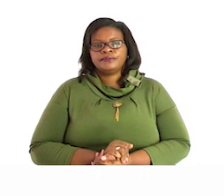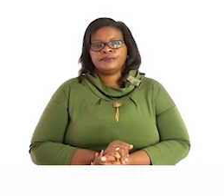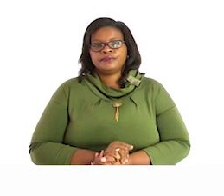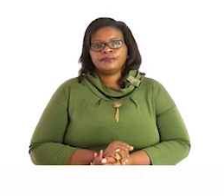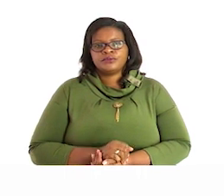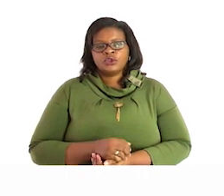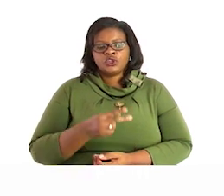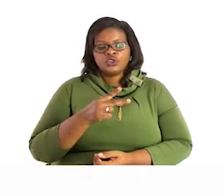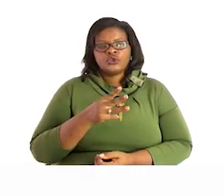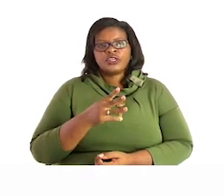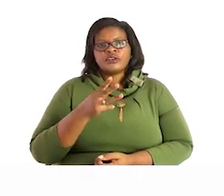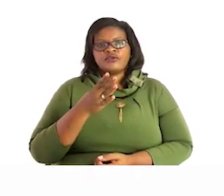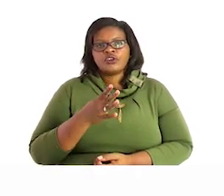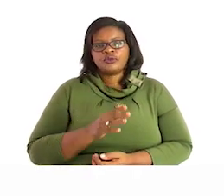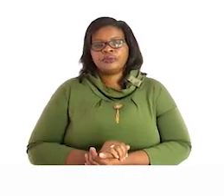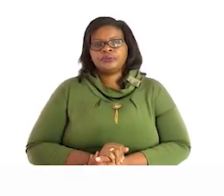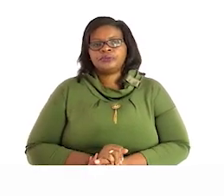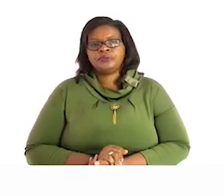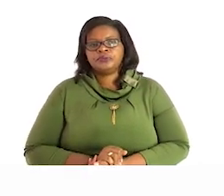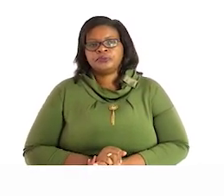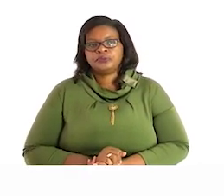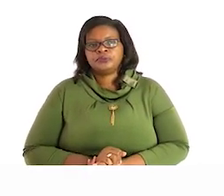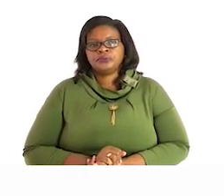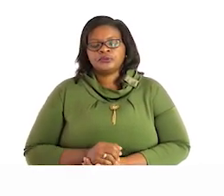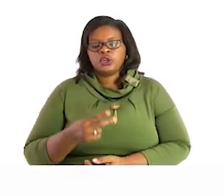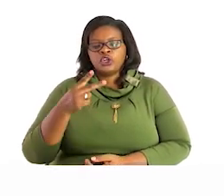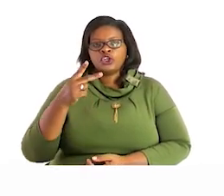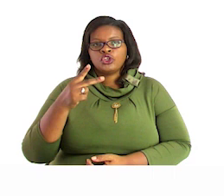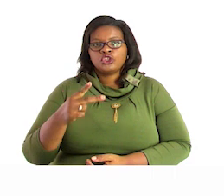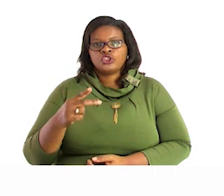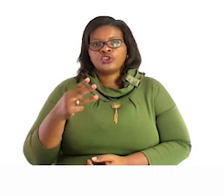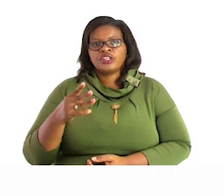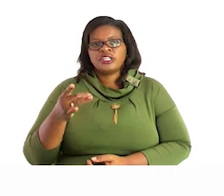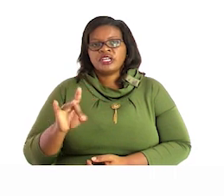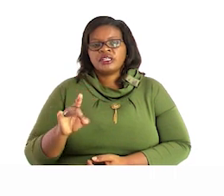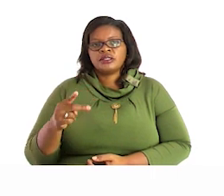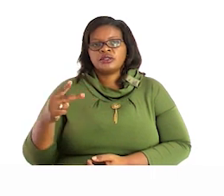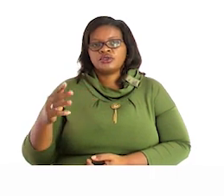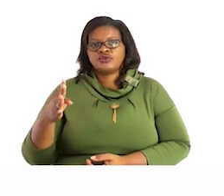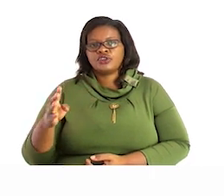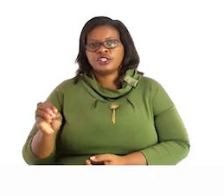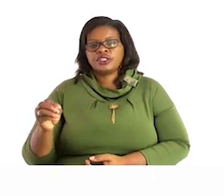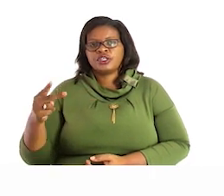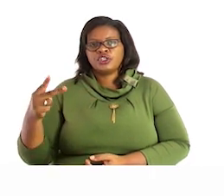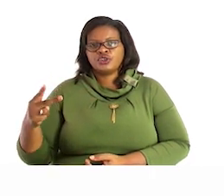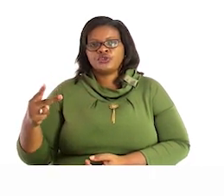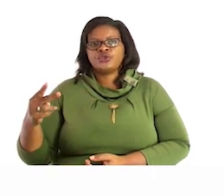234 238 240 236